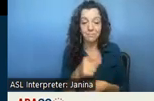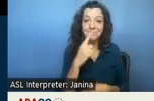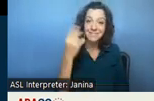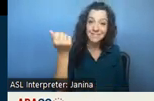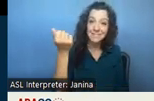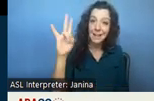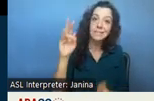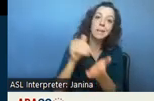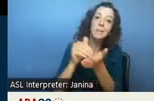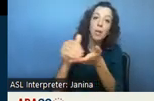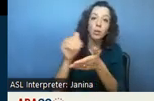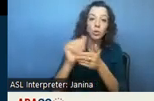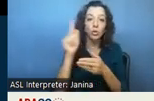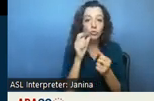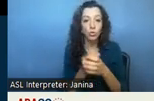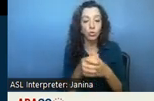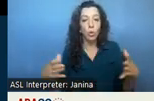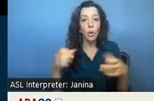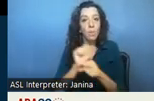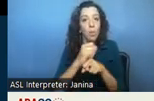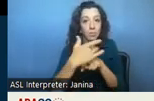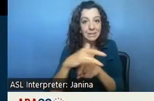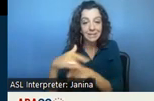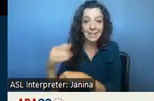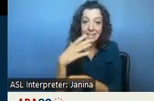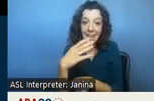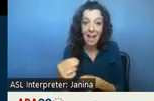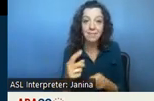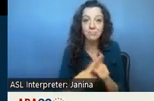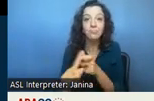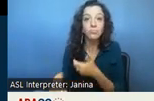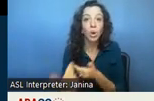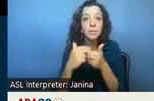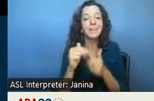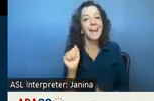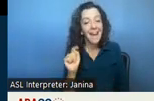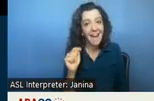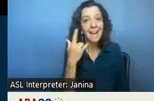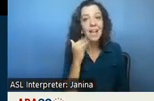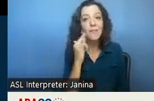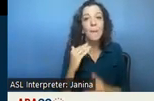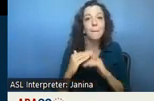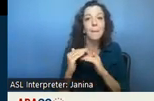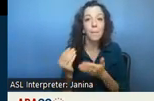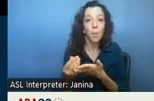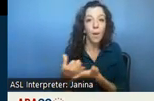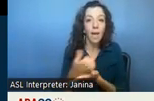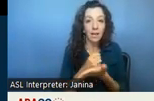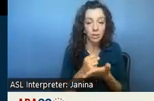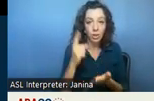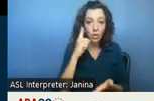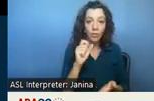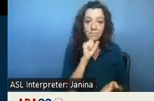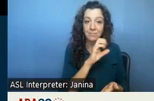to expand employment slots and pay participants at the california minimum wage for the senior community